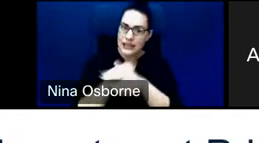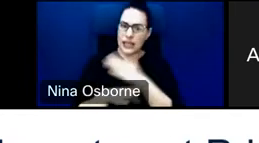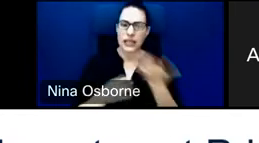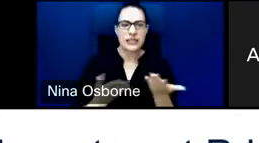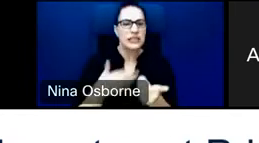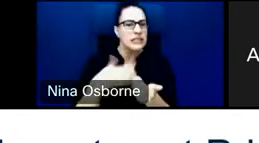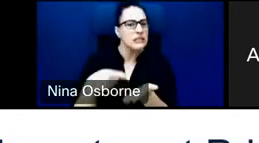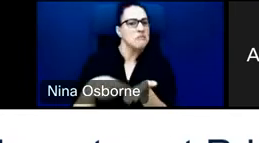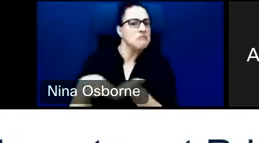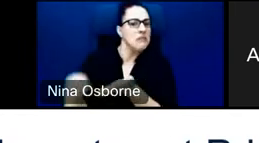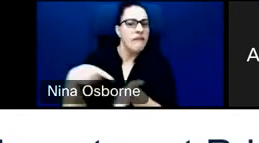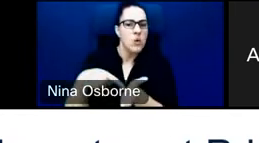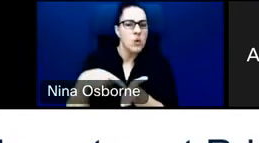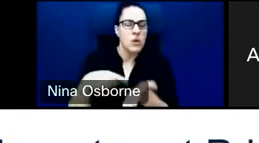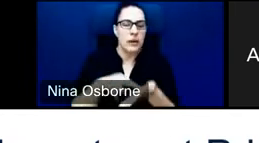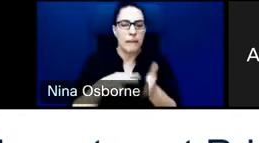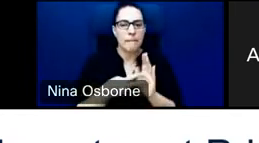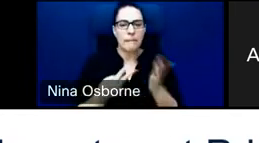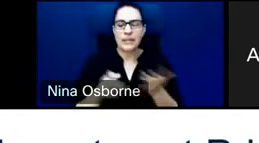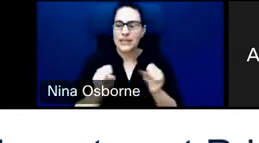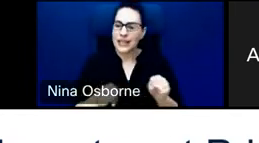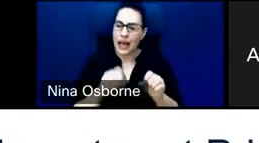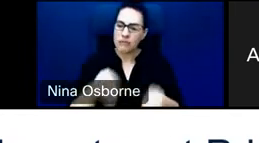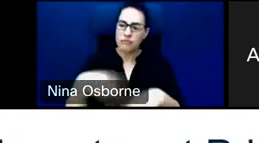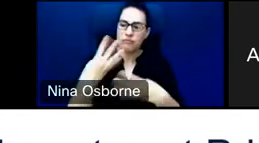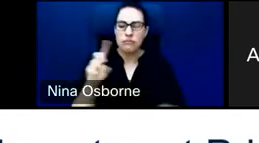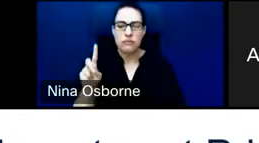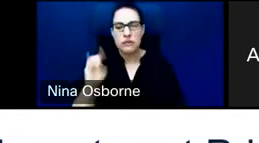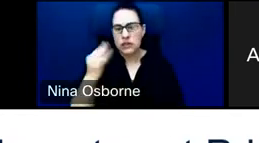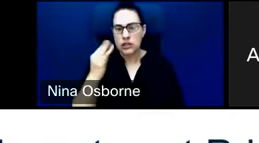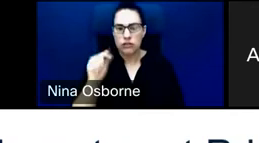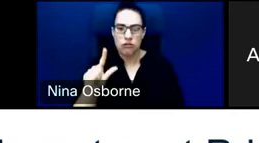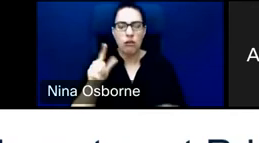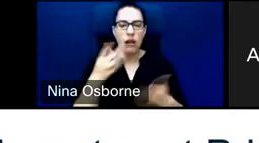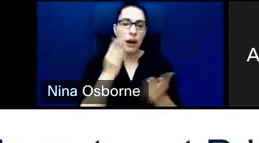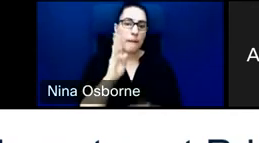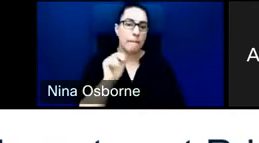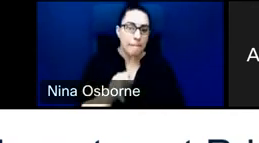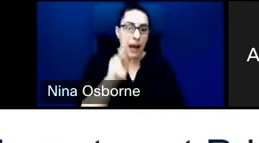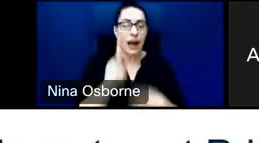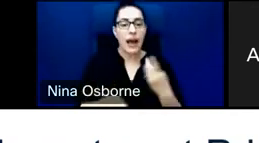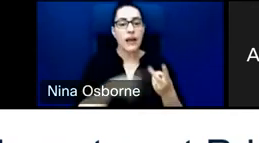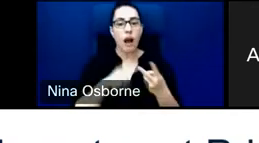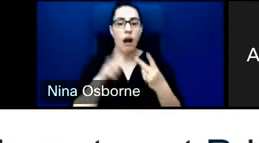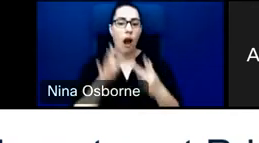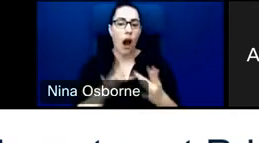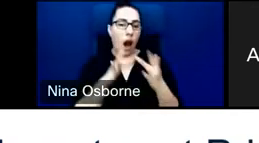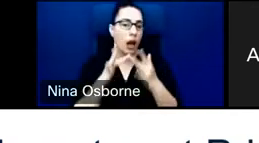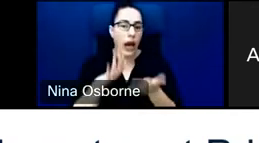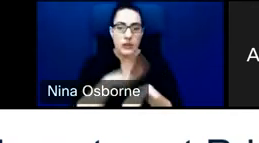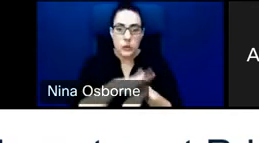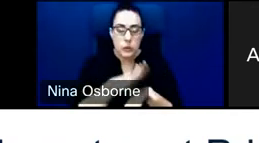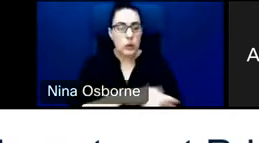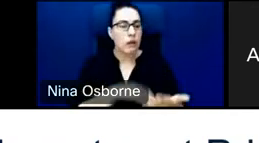to either digital banking or to online learning or access to telemedicine, which